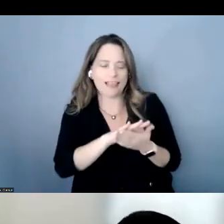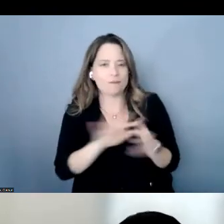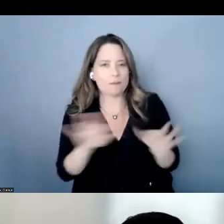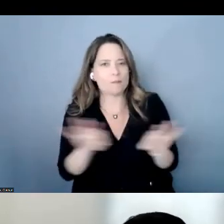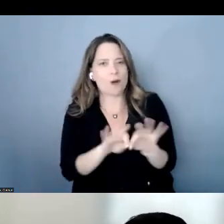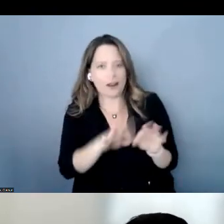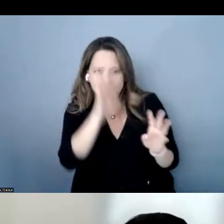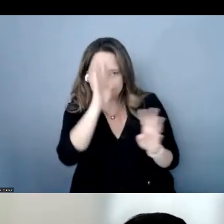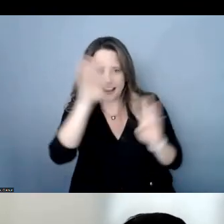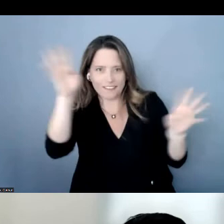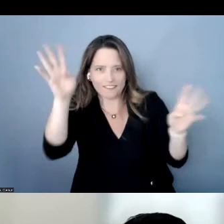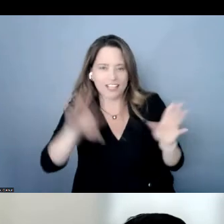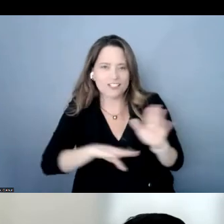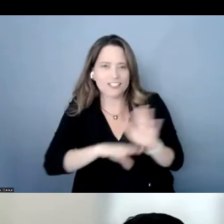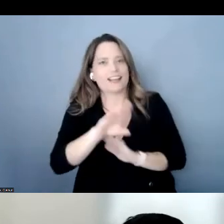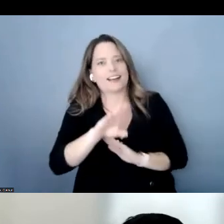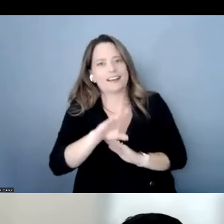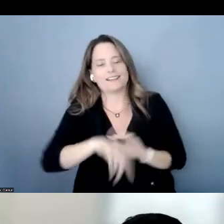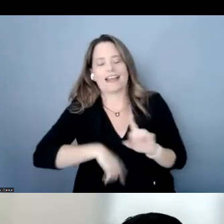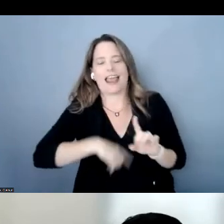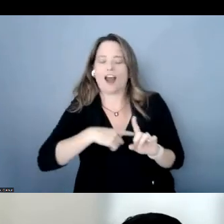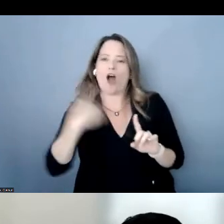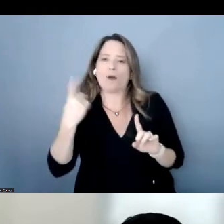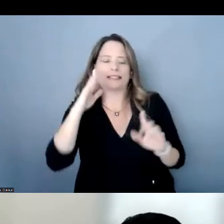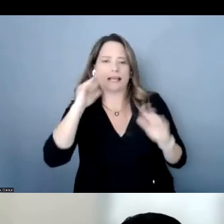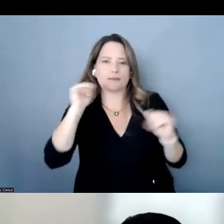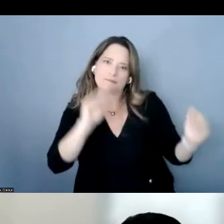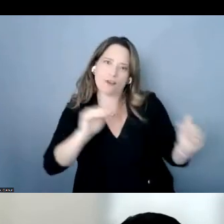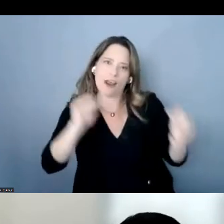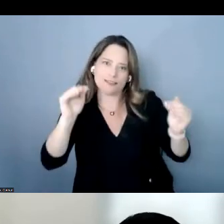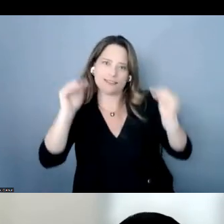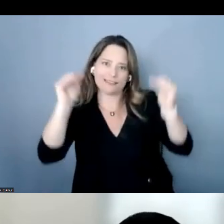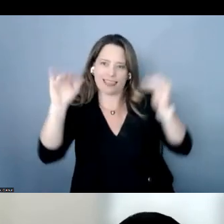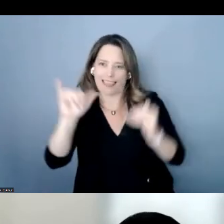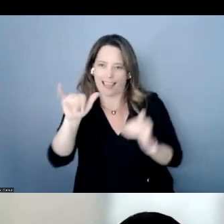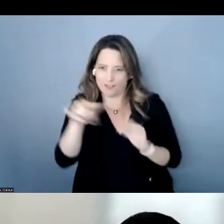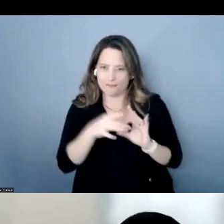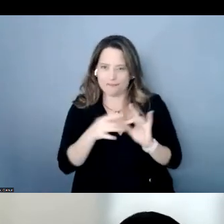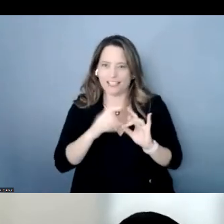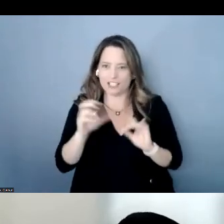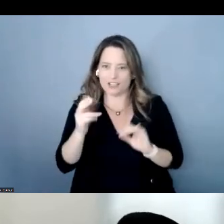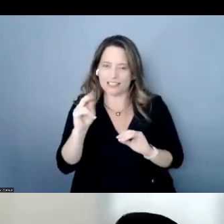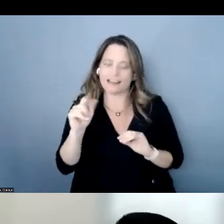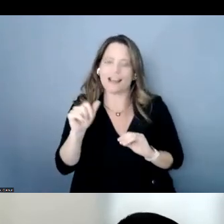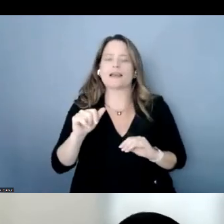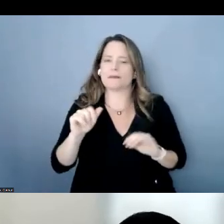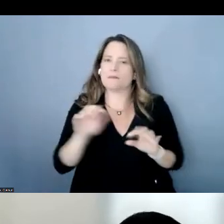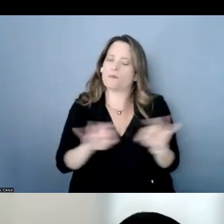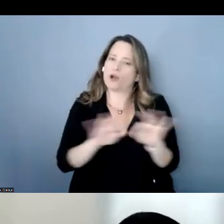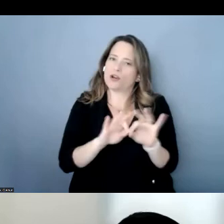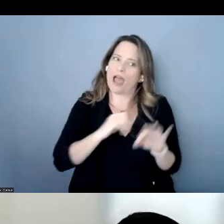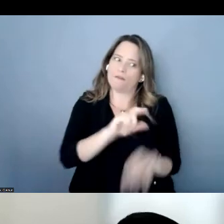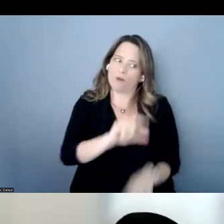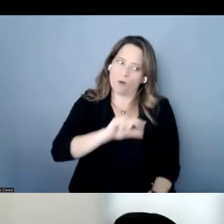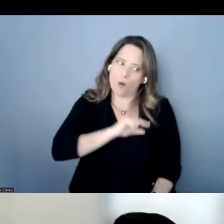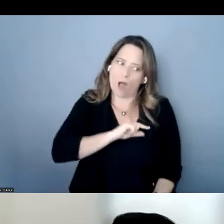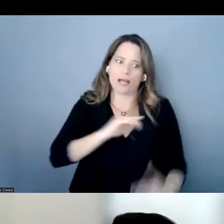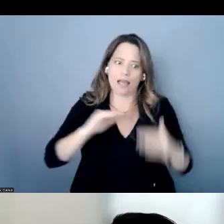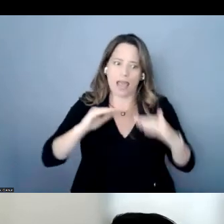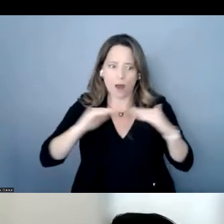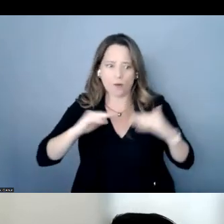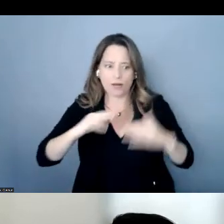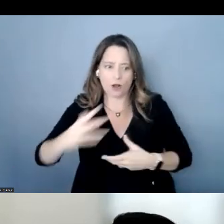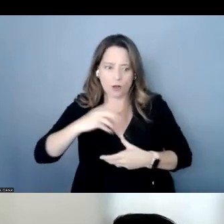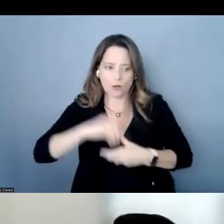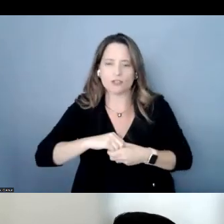mentioned christina like always raising that bar for quality and equity and inclusion we all have to do our